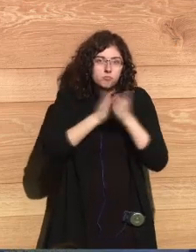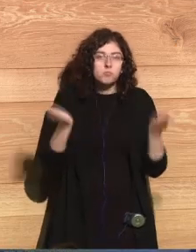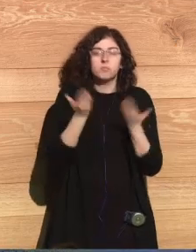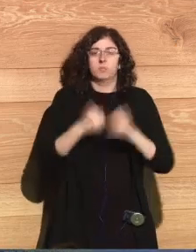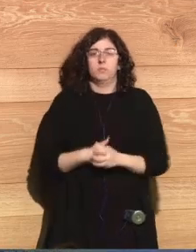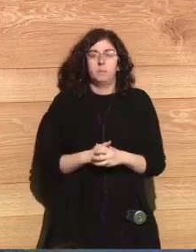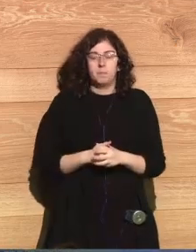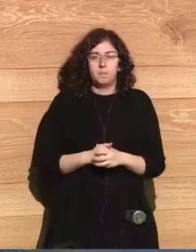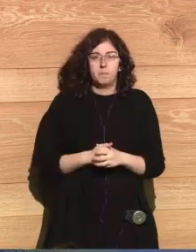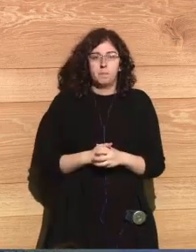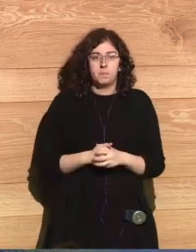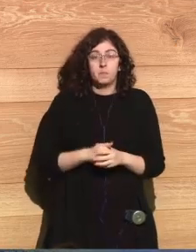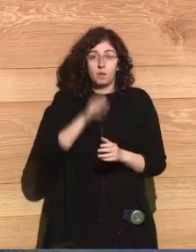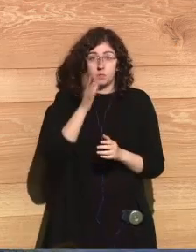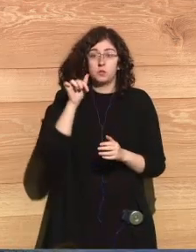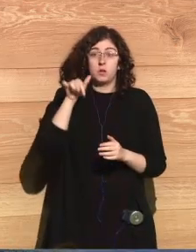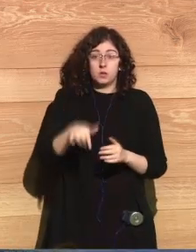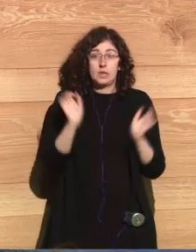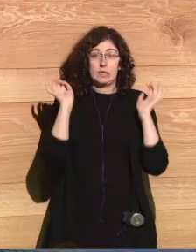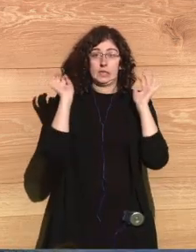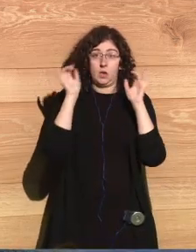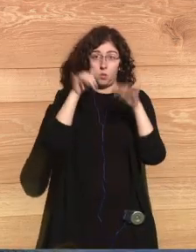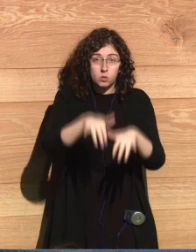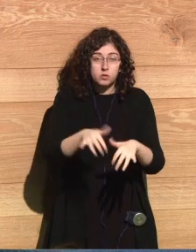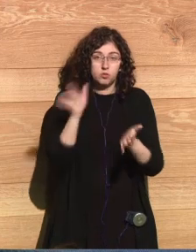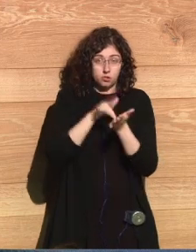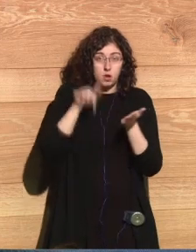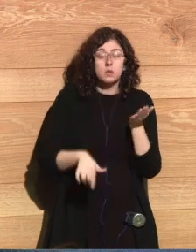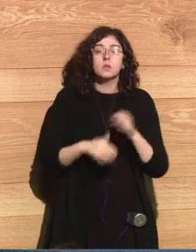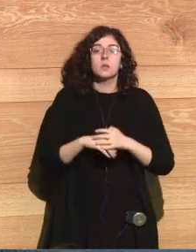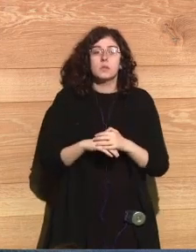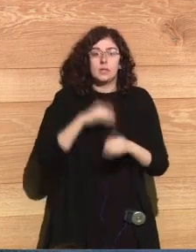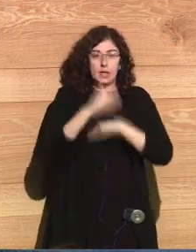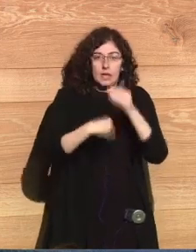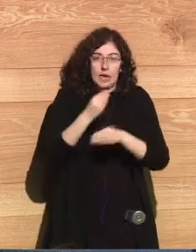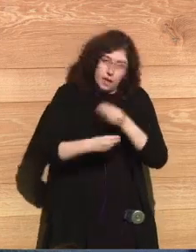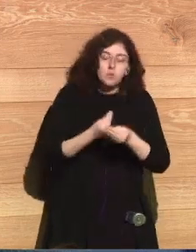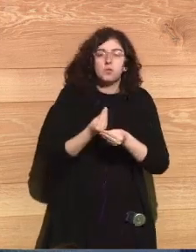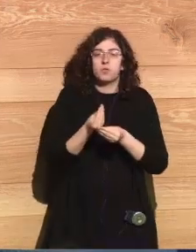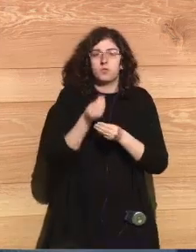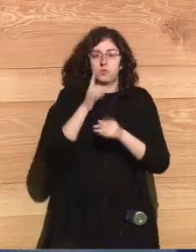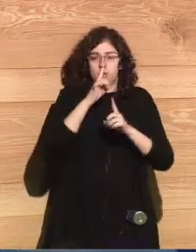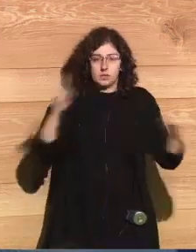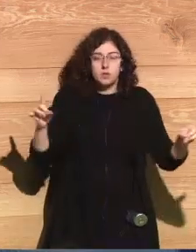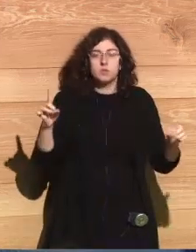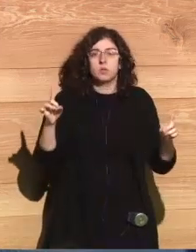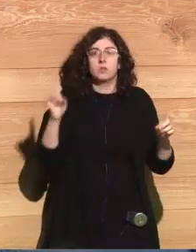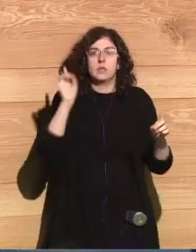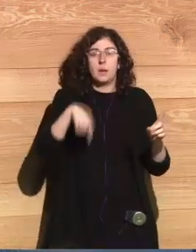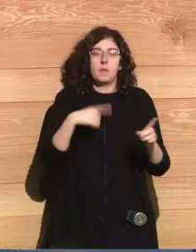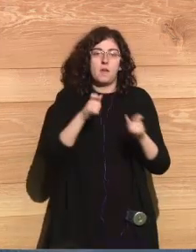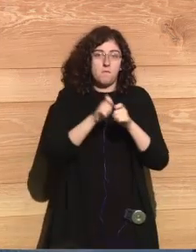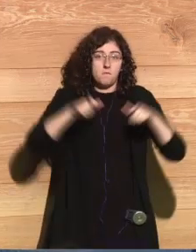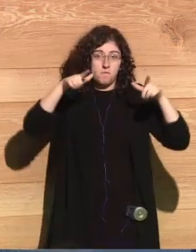but something that we can be part of and to do that events like the one we're holding today and the ones we're going to be holding all throughout